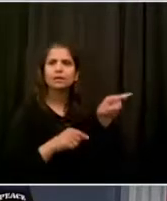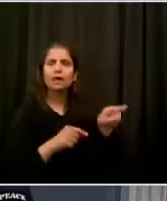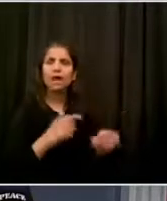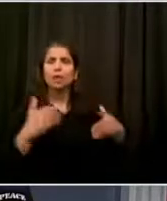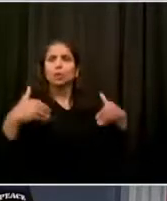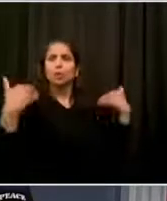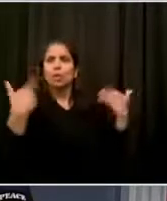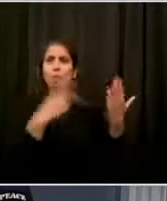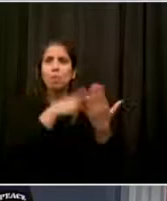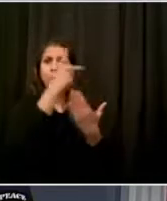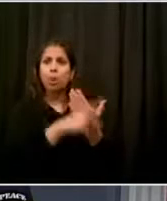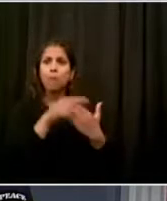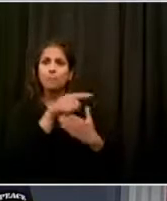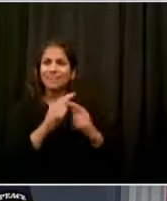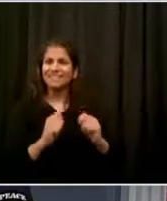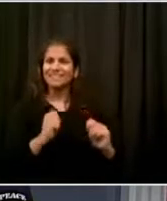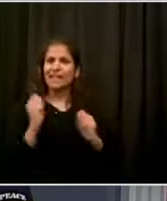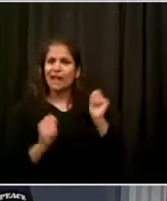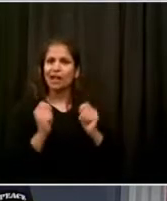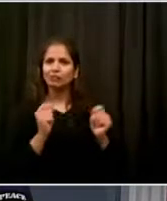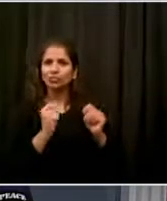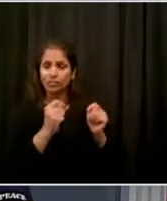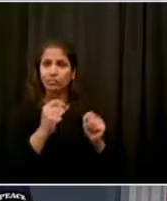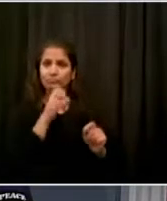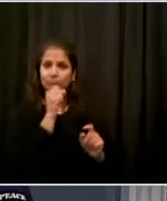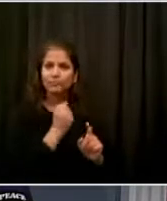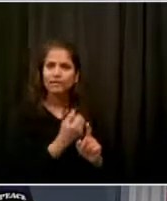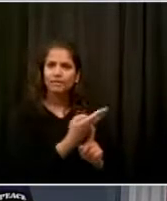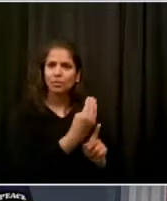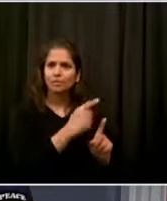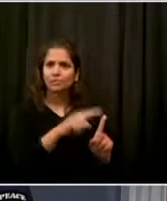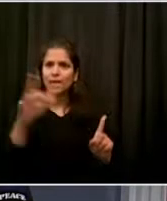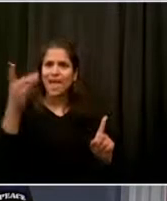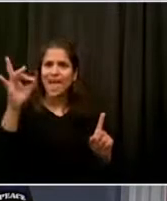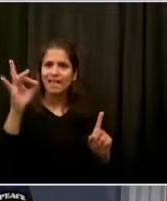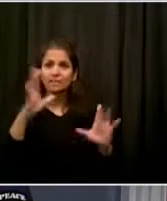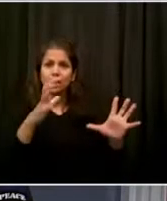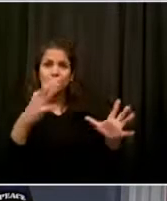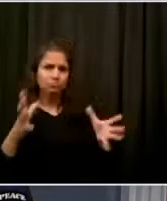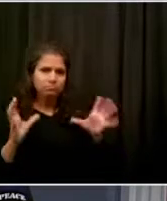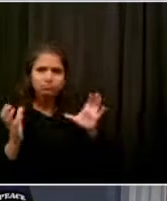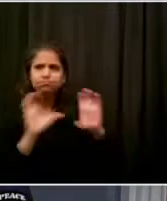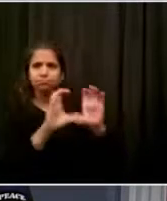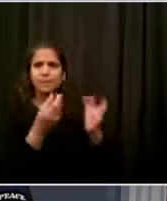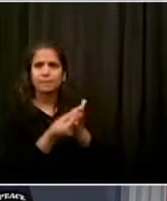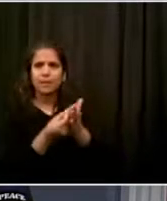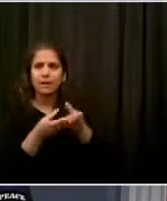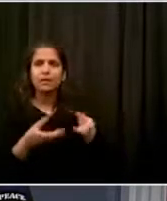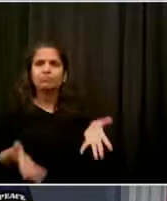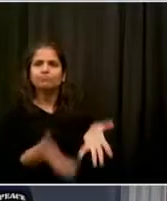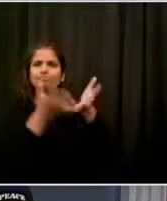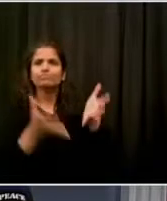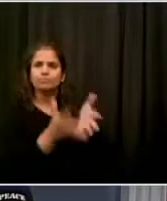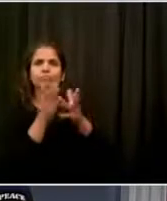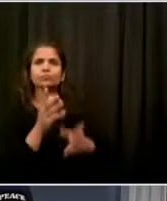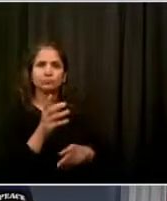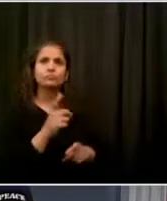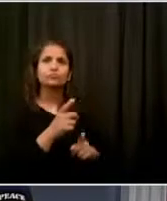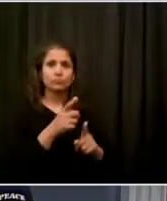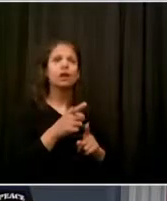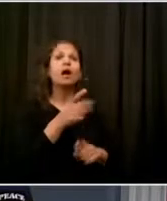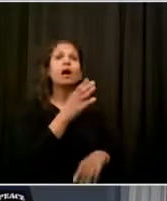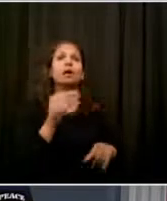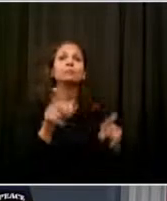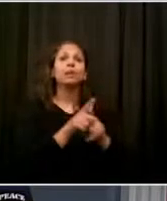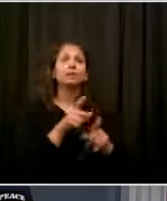such as the creation of mobile testing in the hardest-hit communities all around the city. But